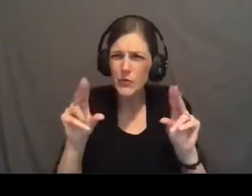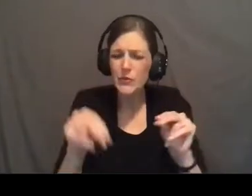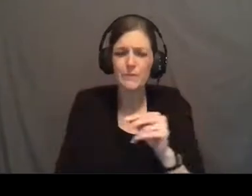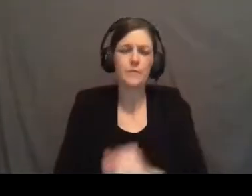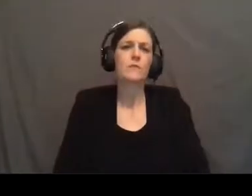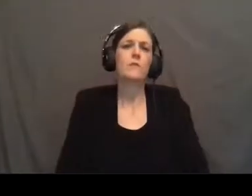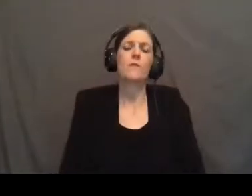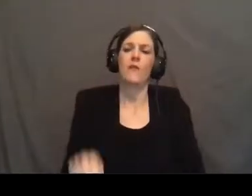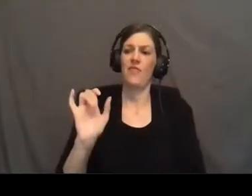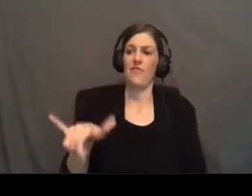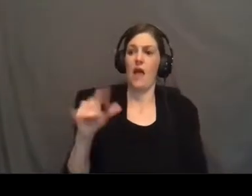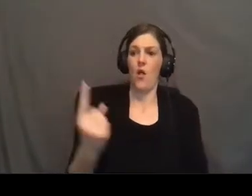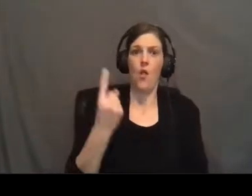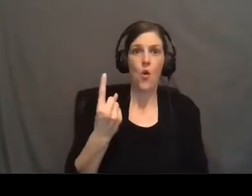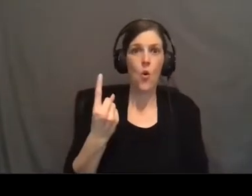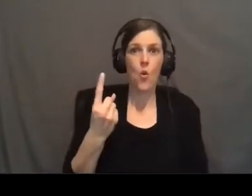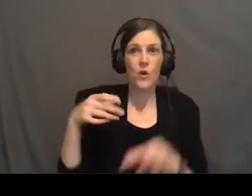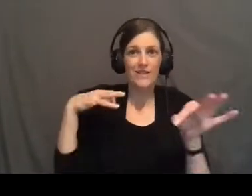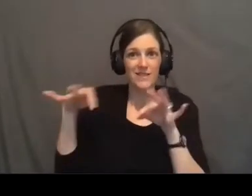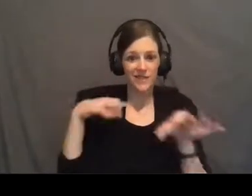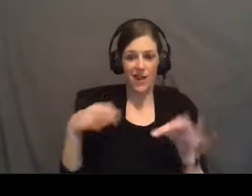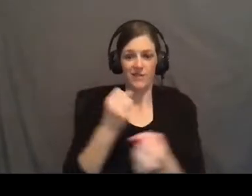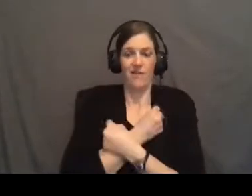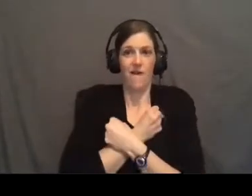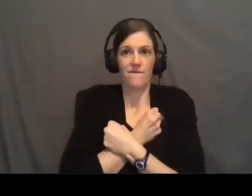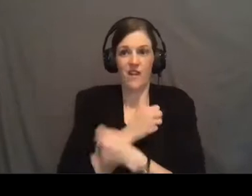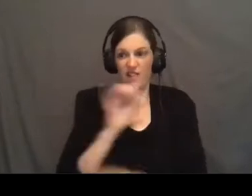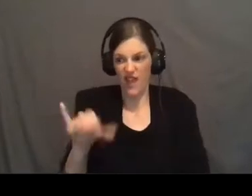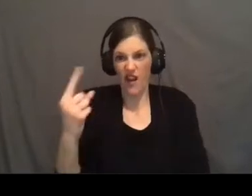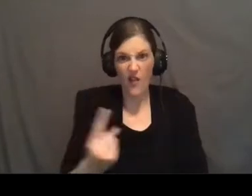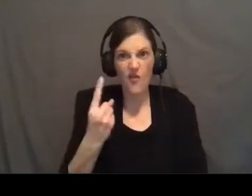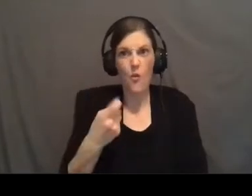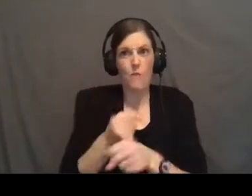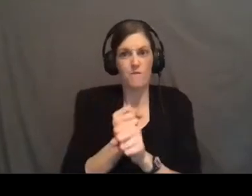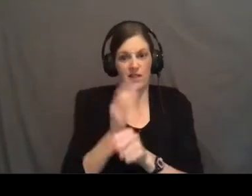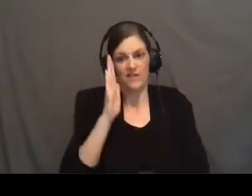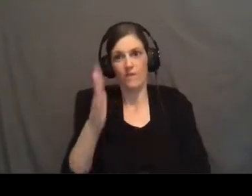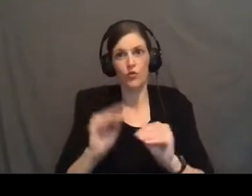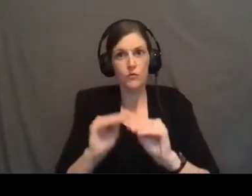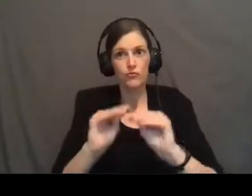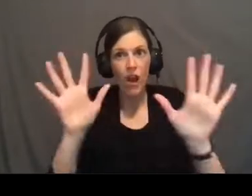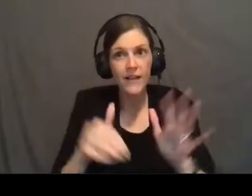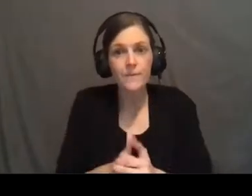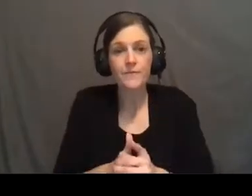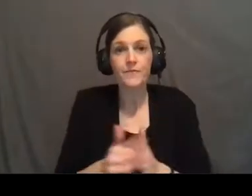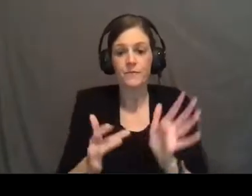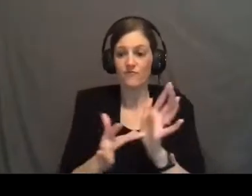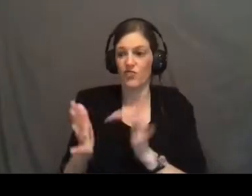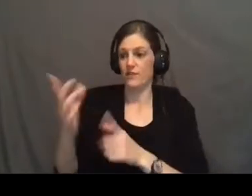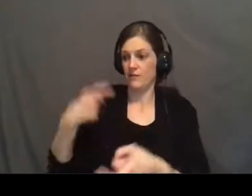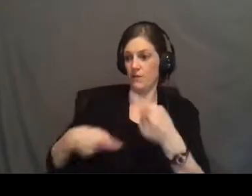this alone is the very definition of love this alone is what makes our future bright Jesus substituting